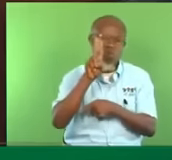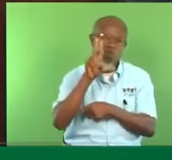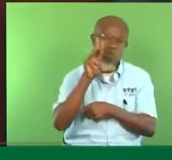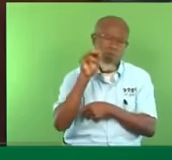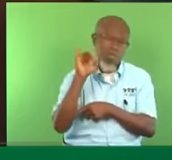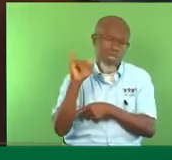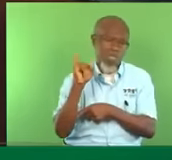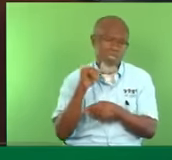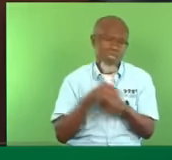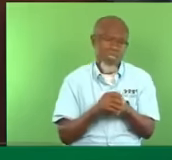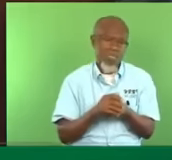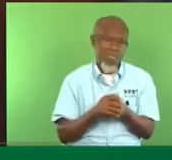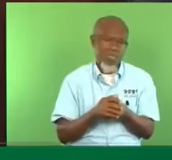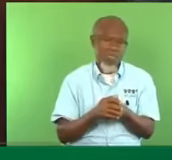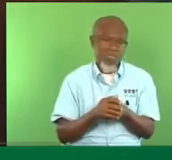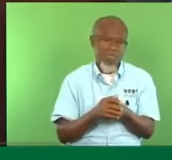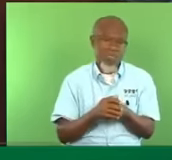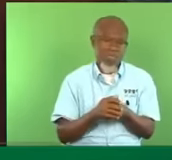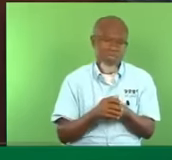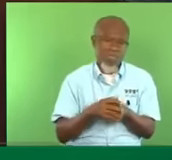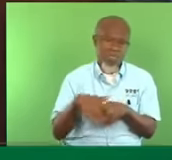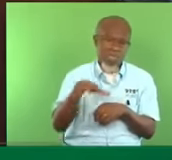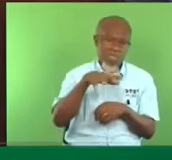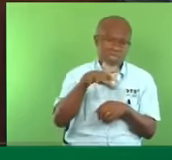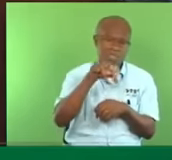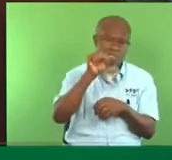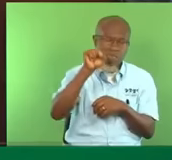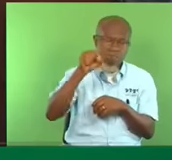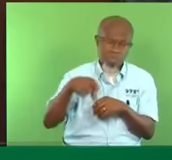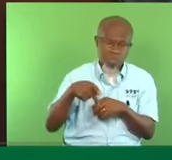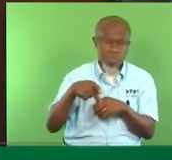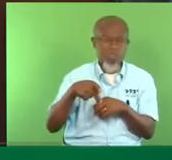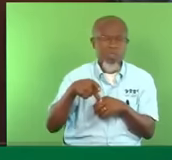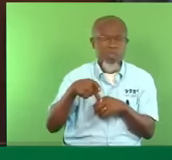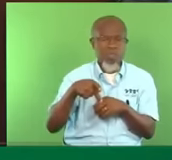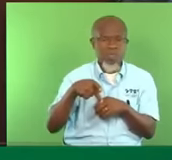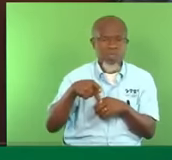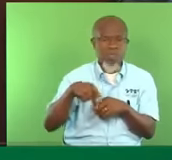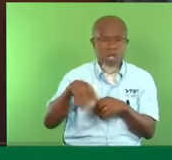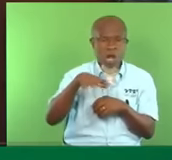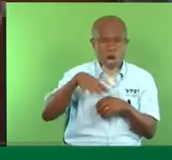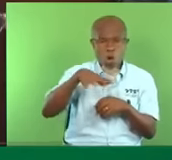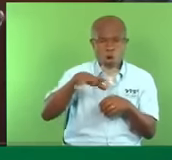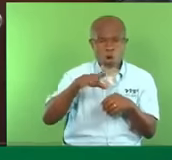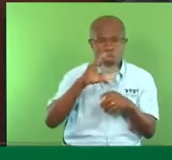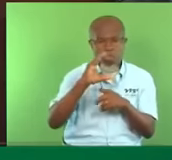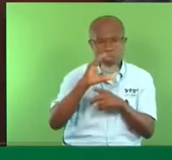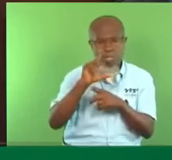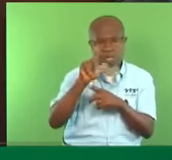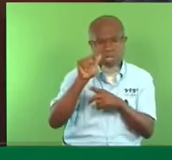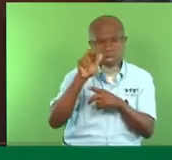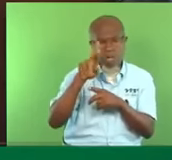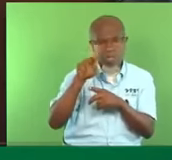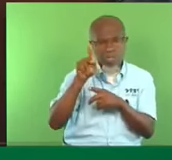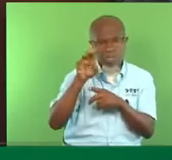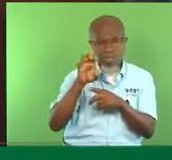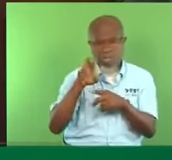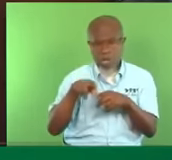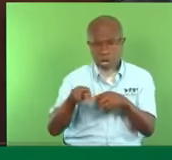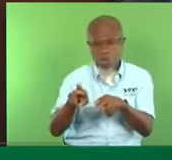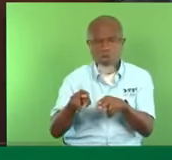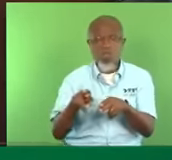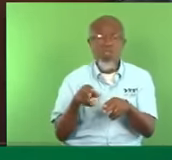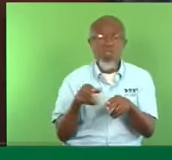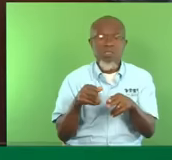The constituency of Separia in the area of Clark Road and so on was supposed to become an education hub in that